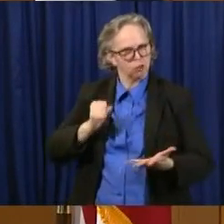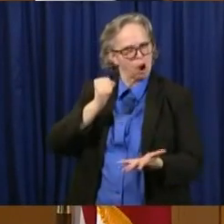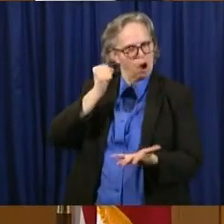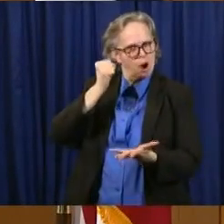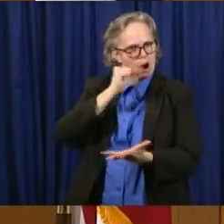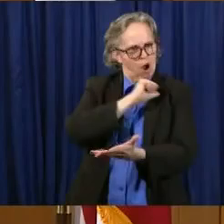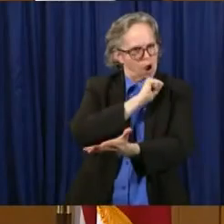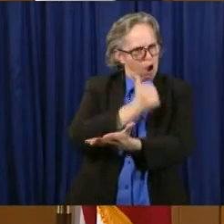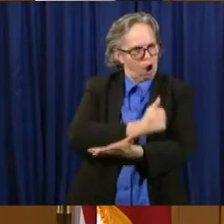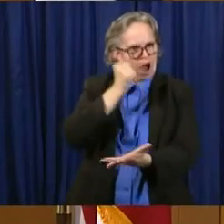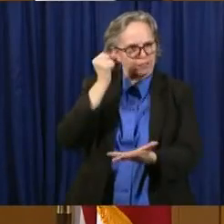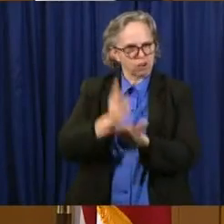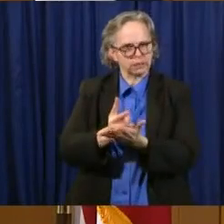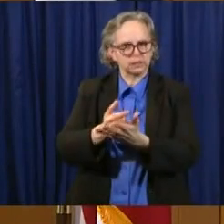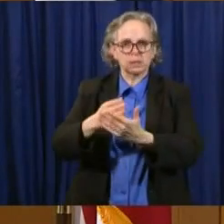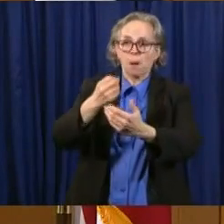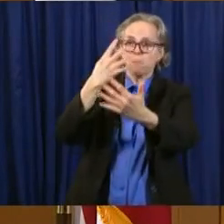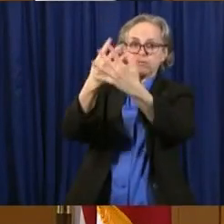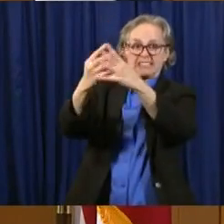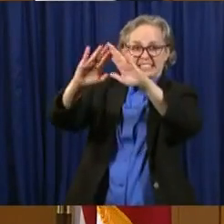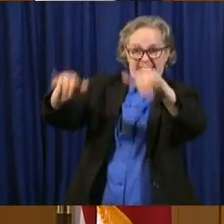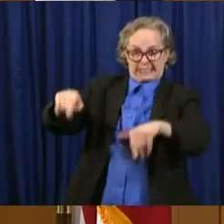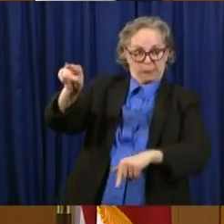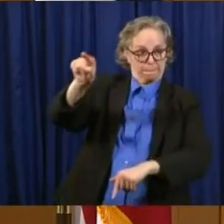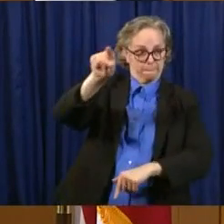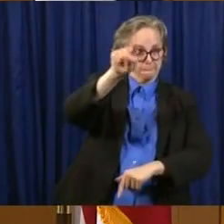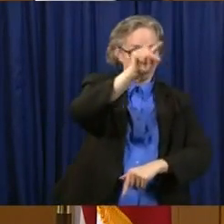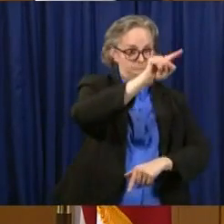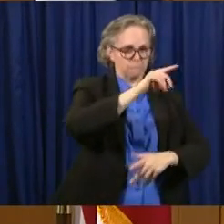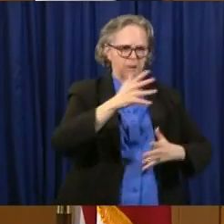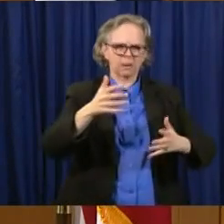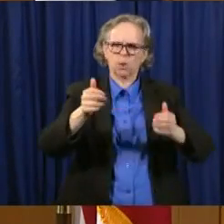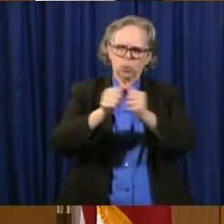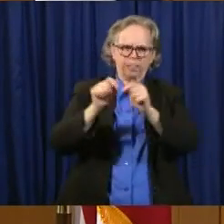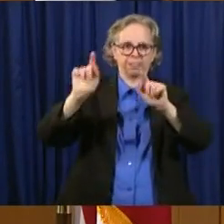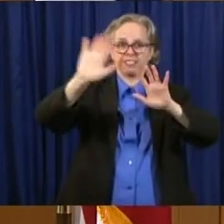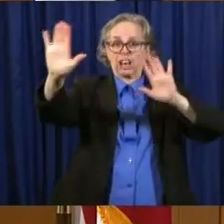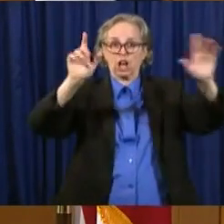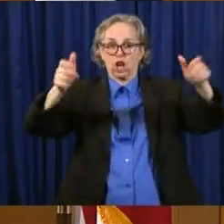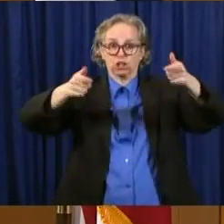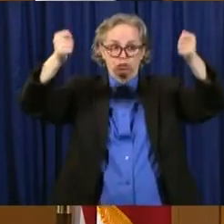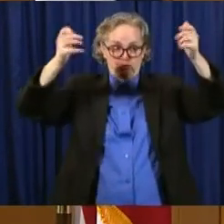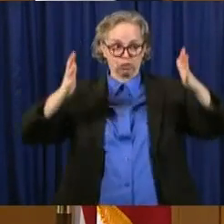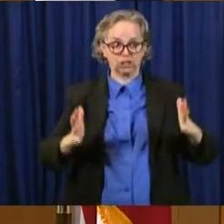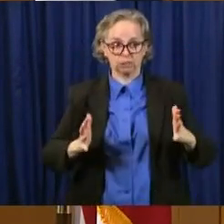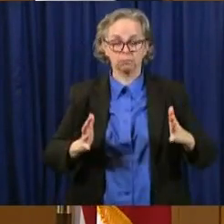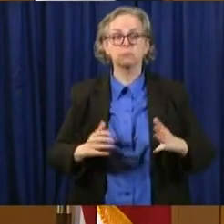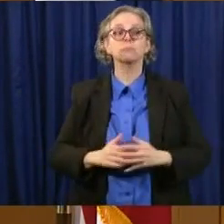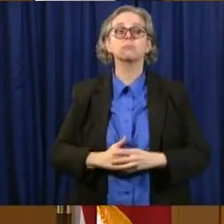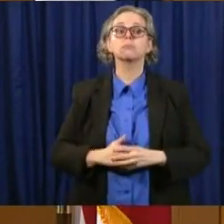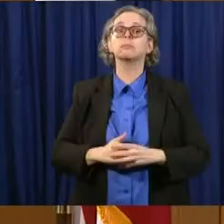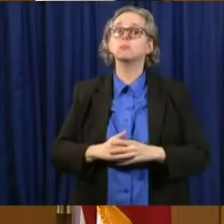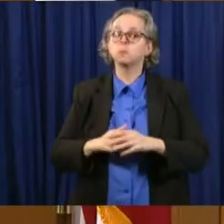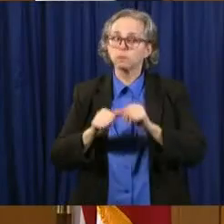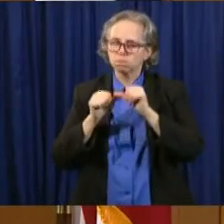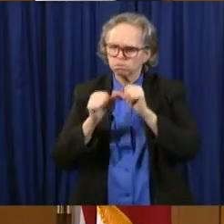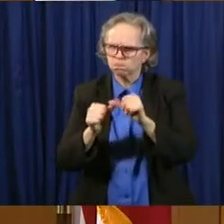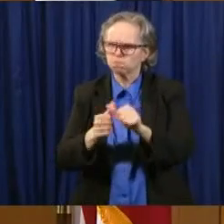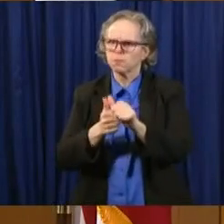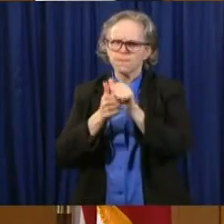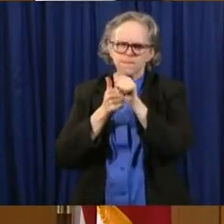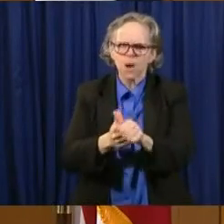system to, and the director, to continue to use this criteria. Uh,